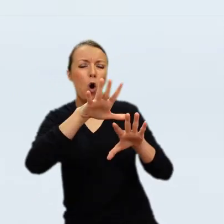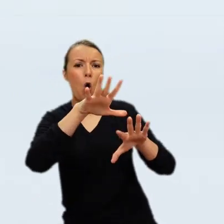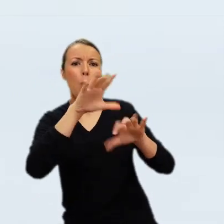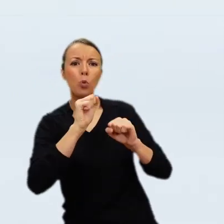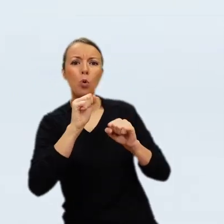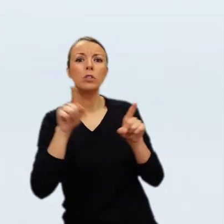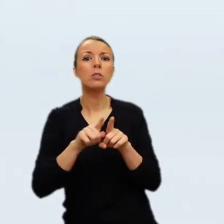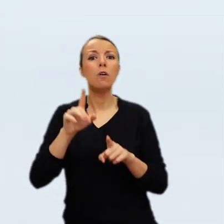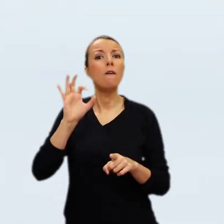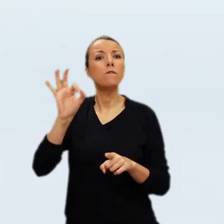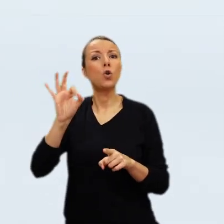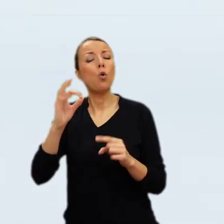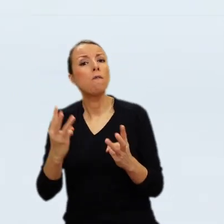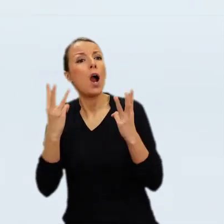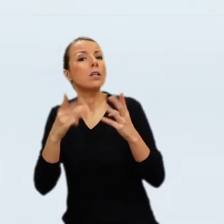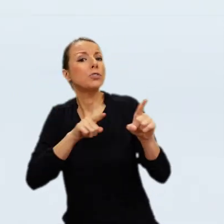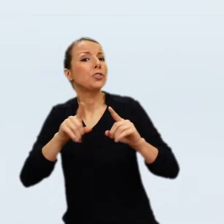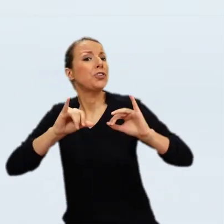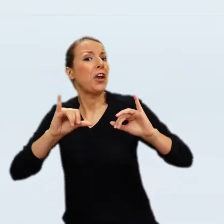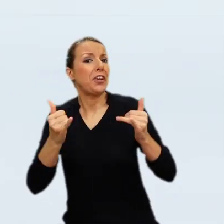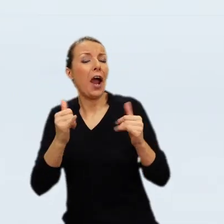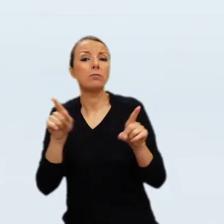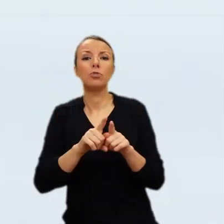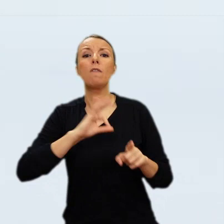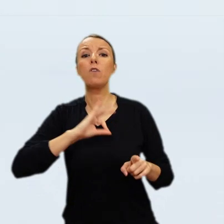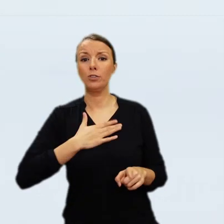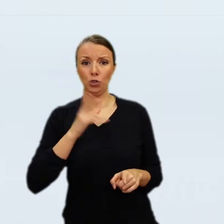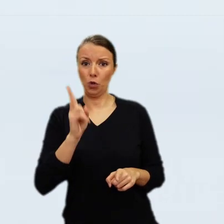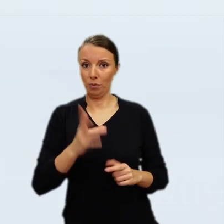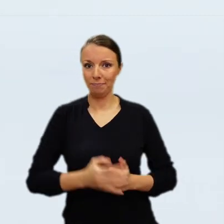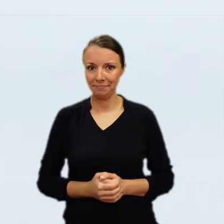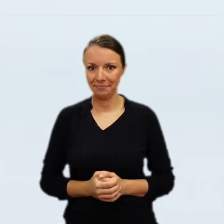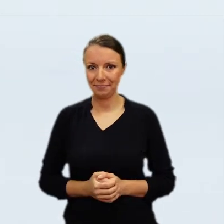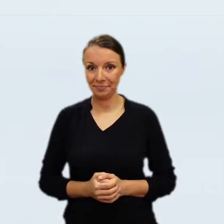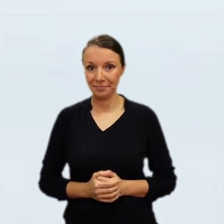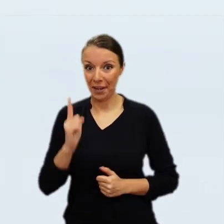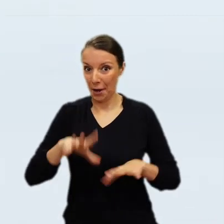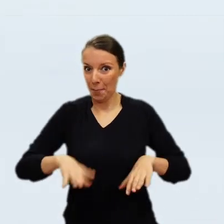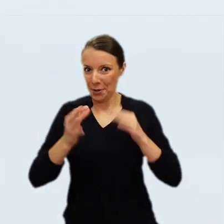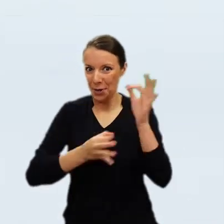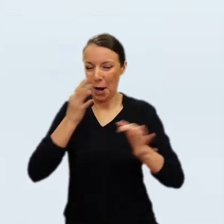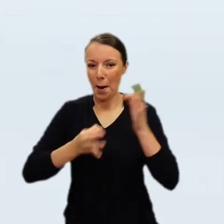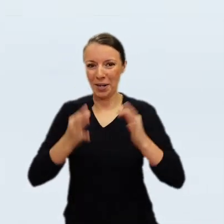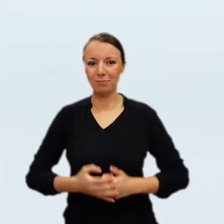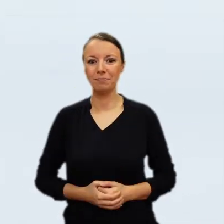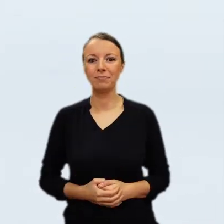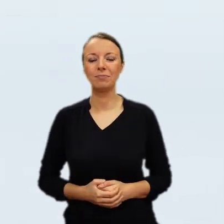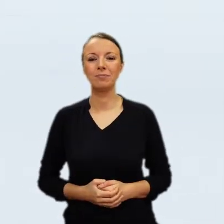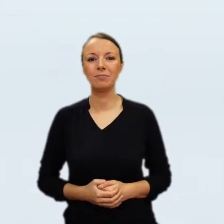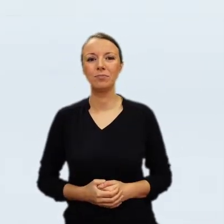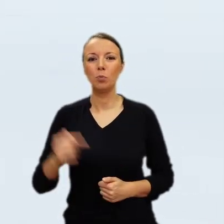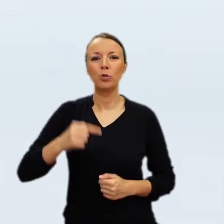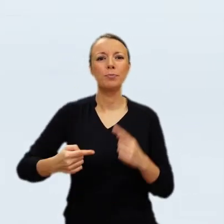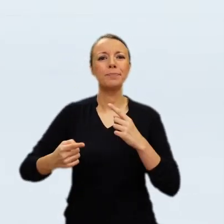meant to people who owned it. But let's start from the beginning, and from a very foggy and